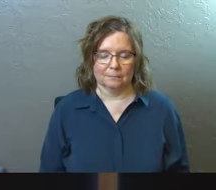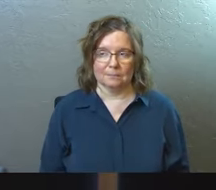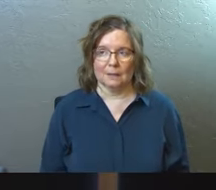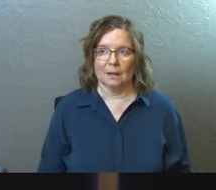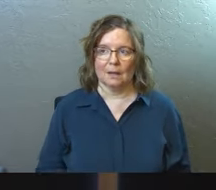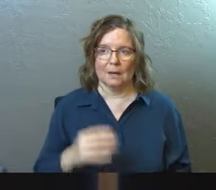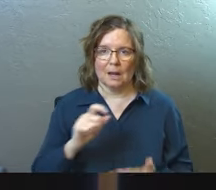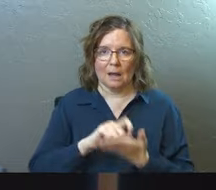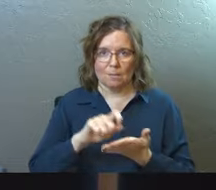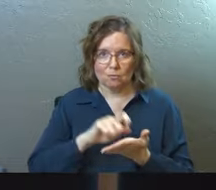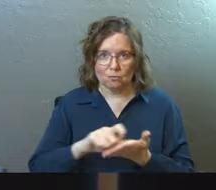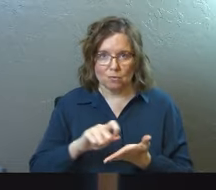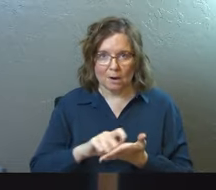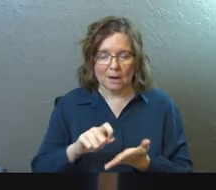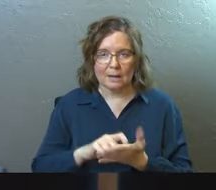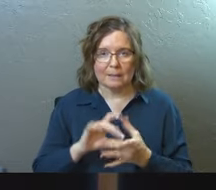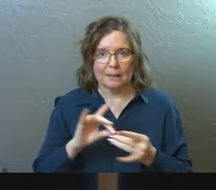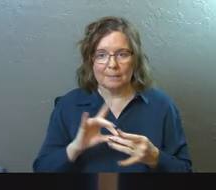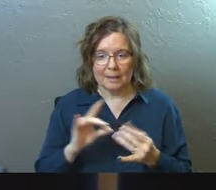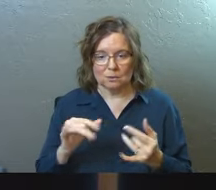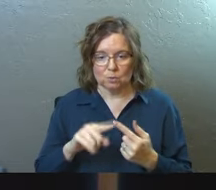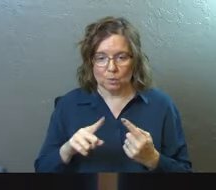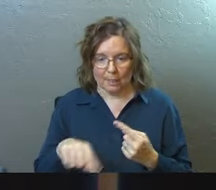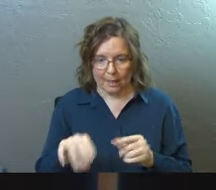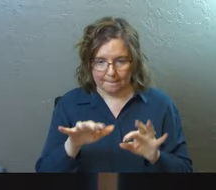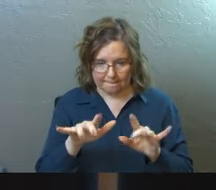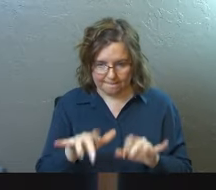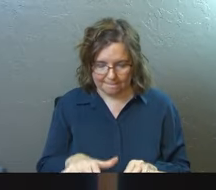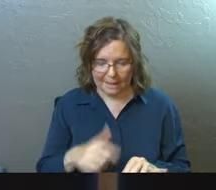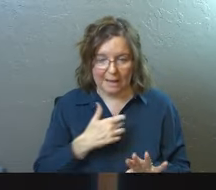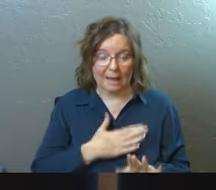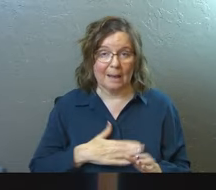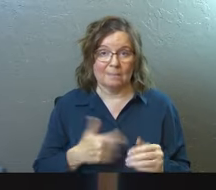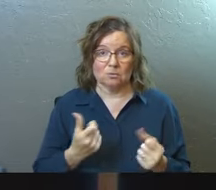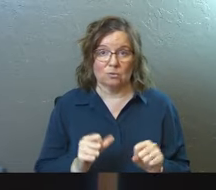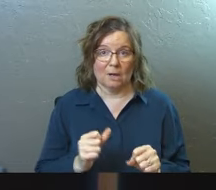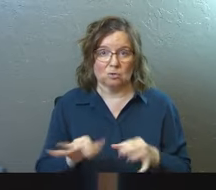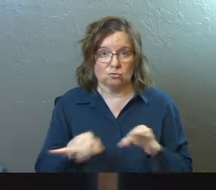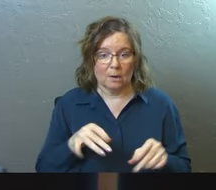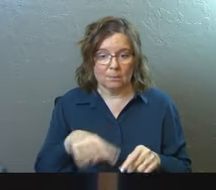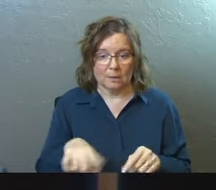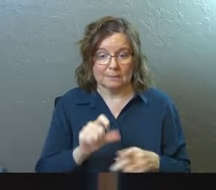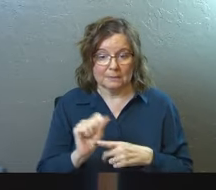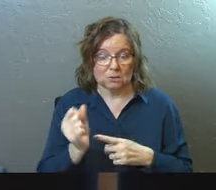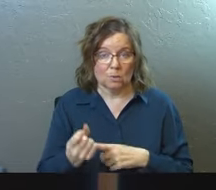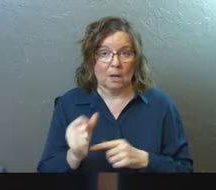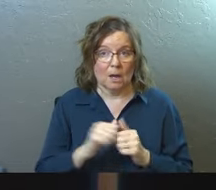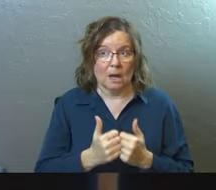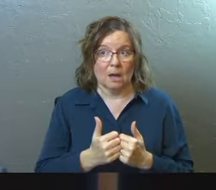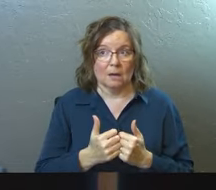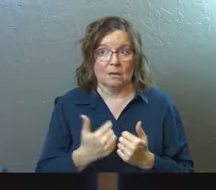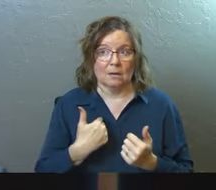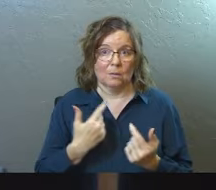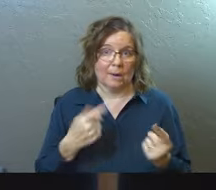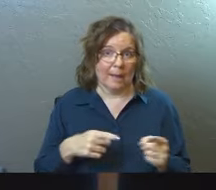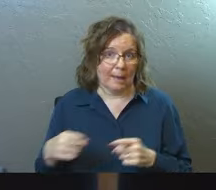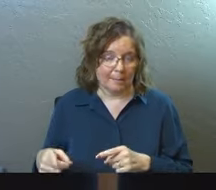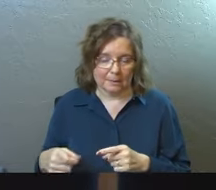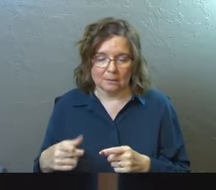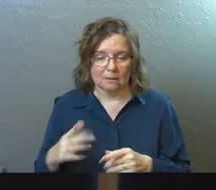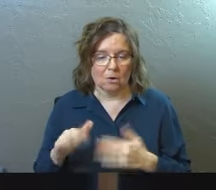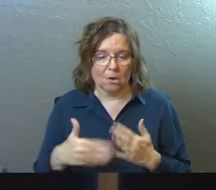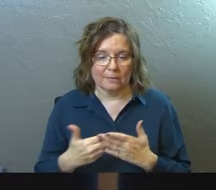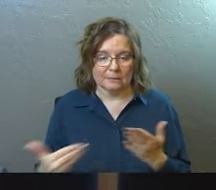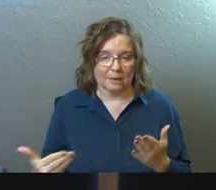And I'm sitting there and I'm writing the message to them and I'm basically just trying to describe to them the situation of how it happened and